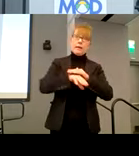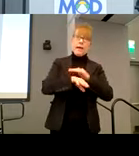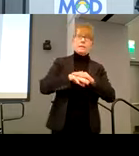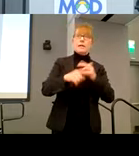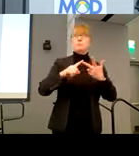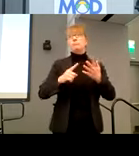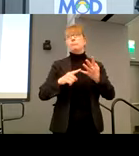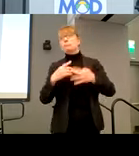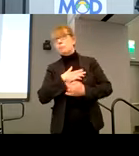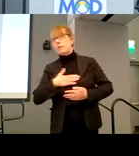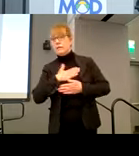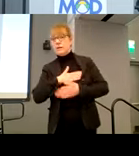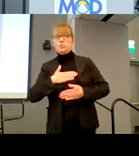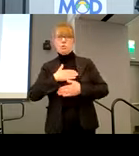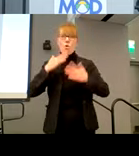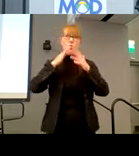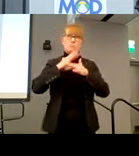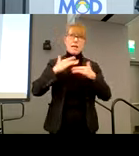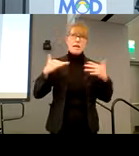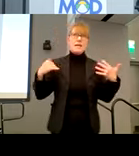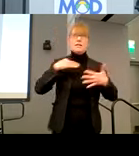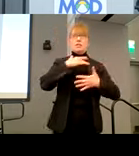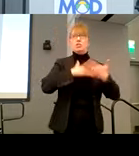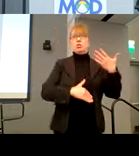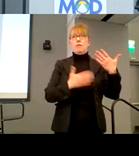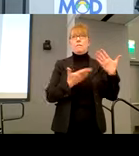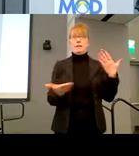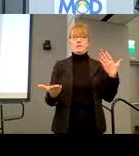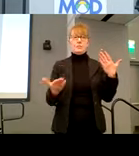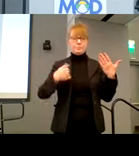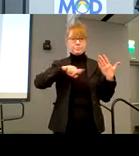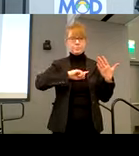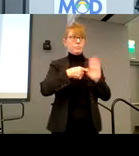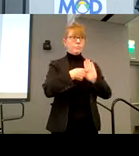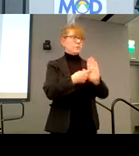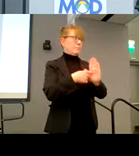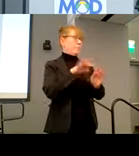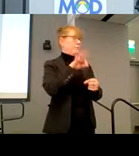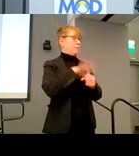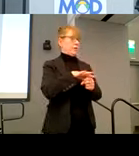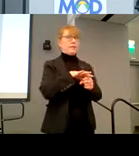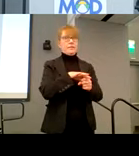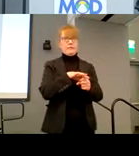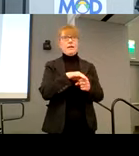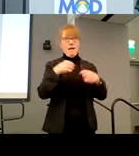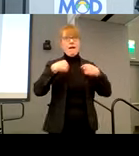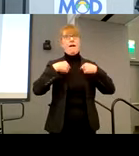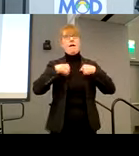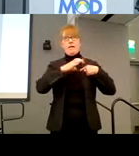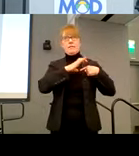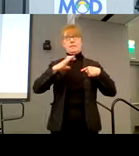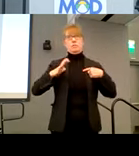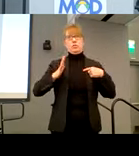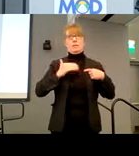um, uh, a whole range of things. And I know, for example, voting is one thing that I as a commission member am